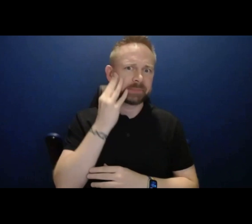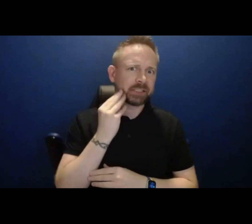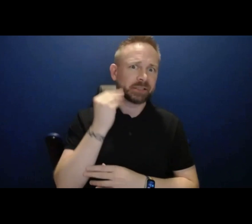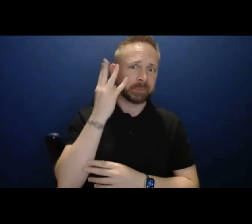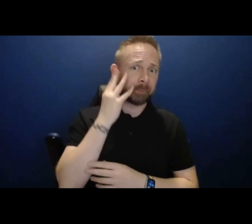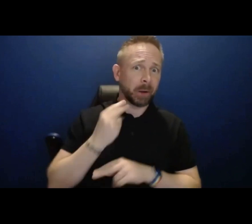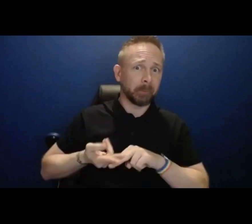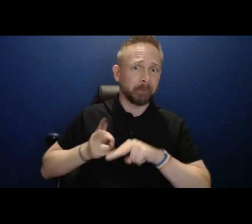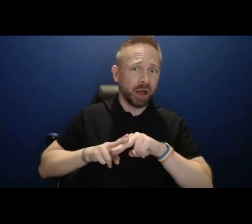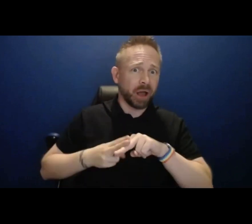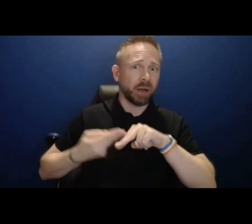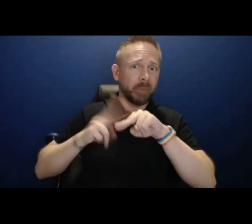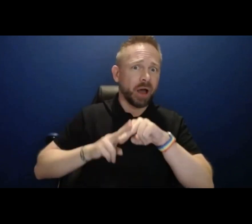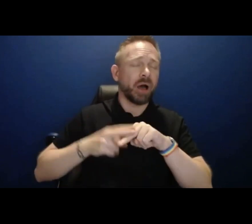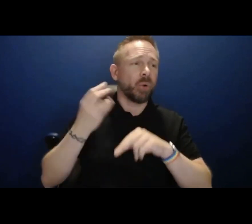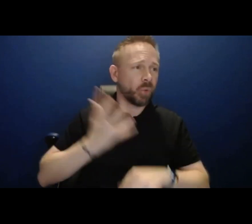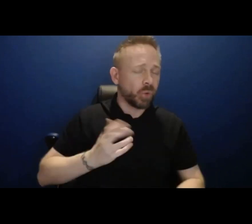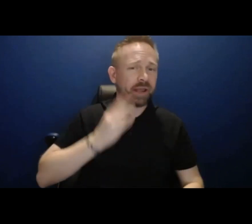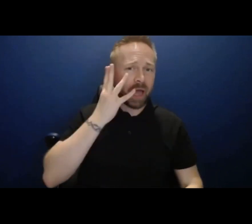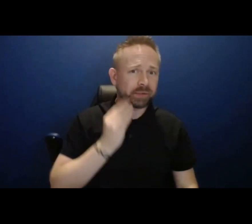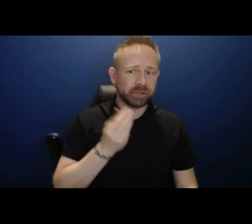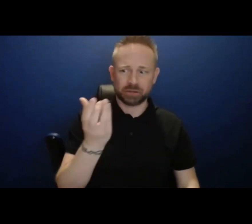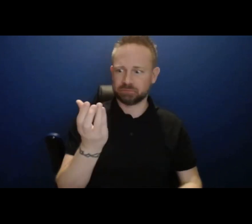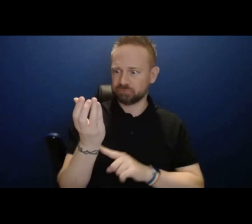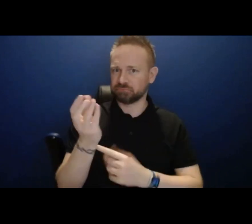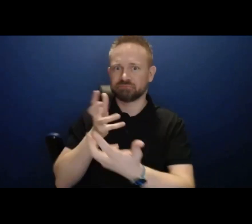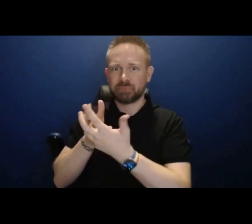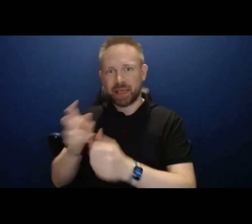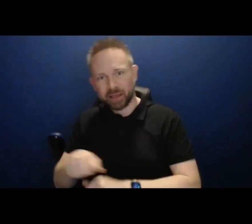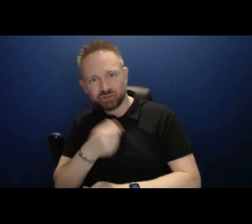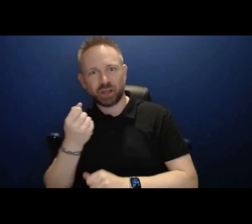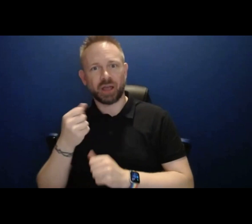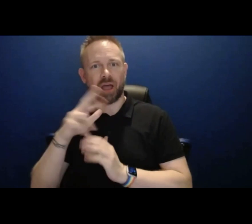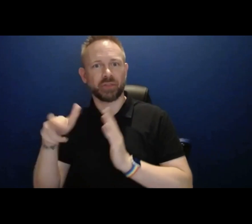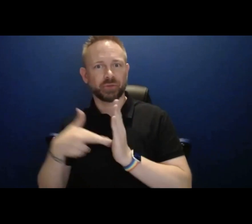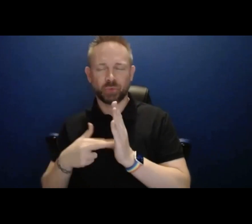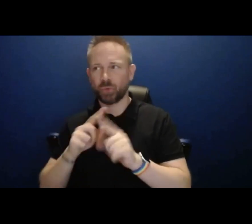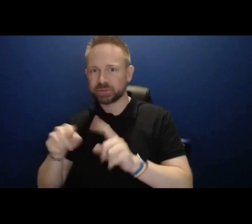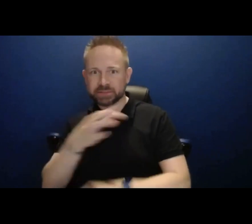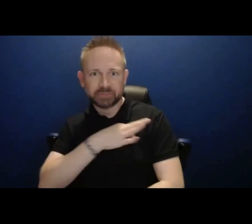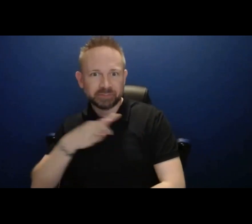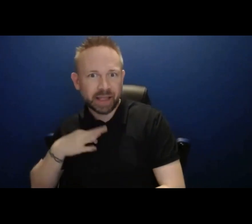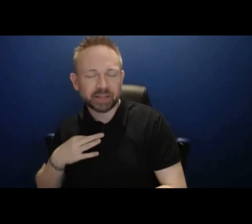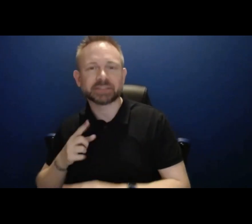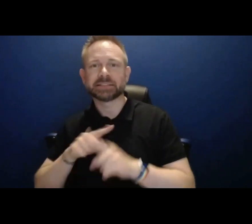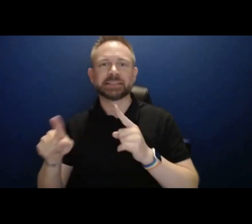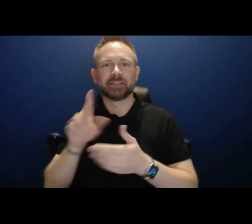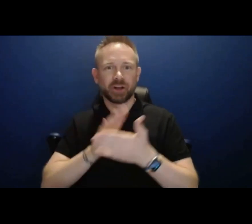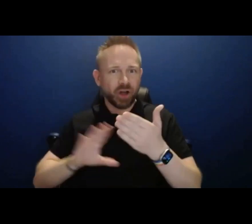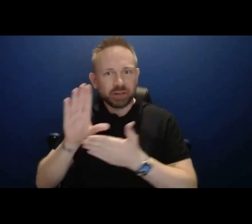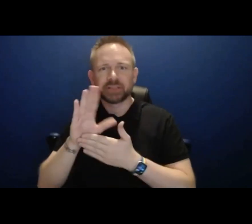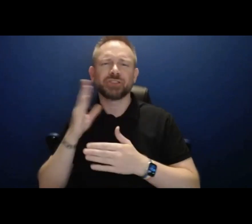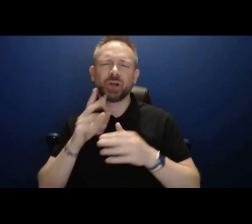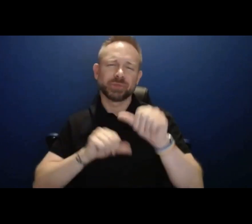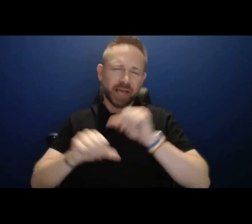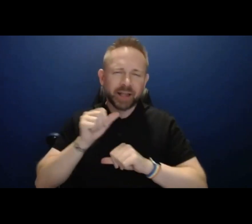you gain, maybe you go back into a different role in one of the other faculties or units or now colleges. So, so I would, I would encourage people that,